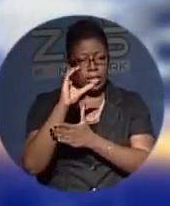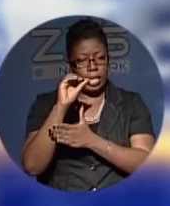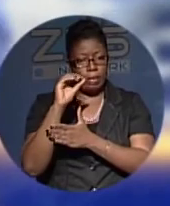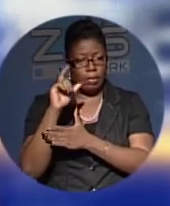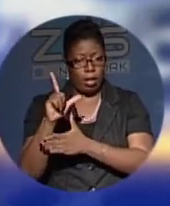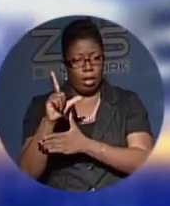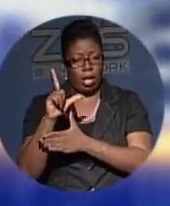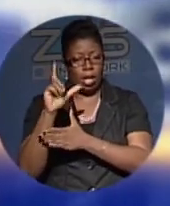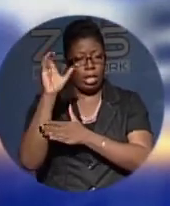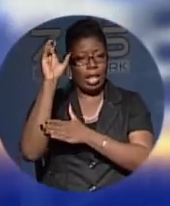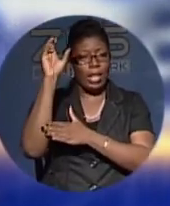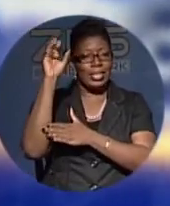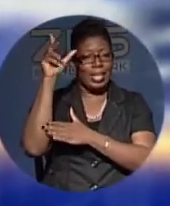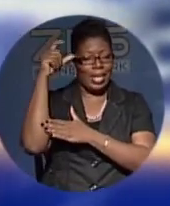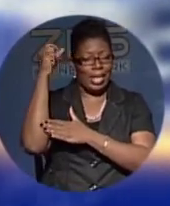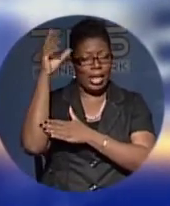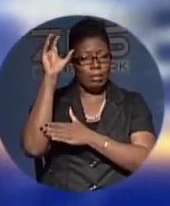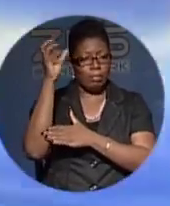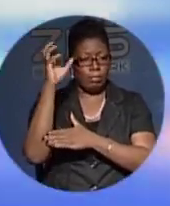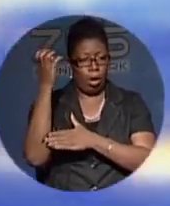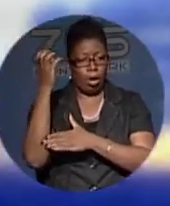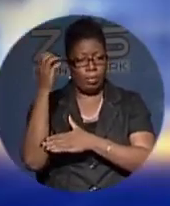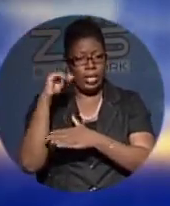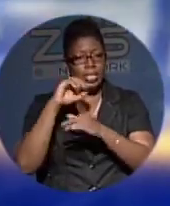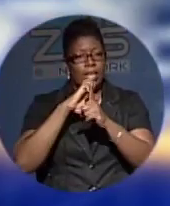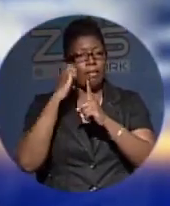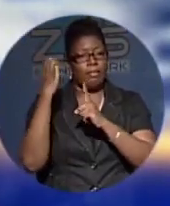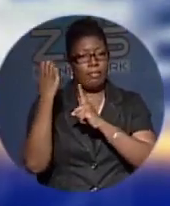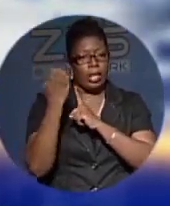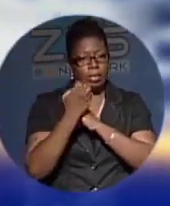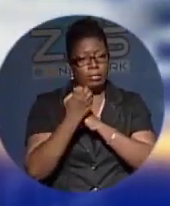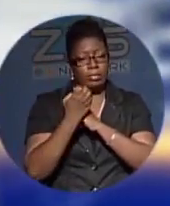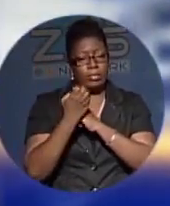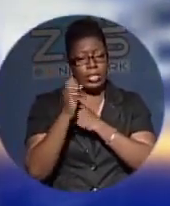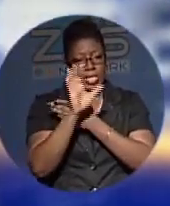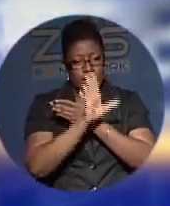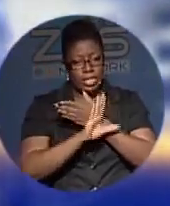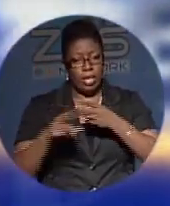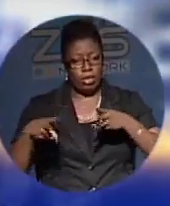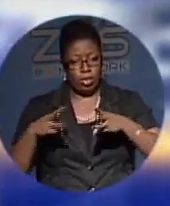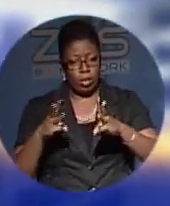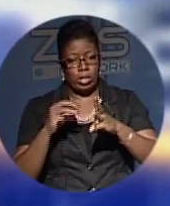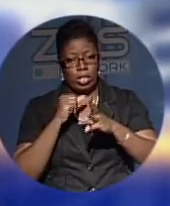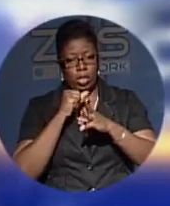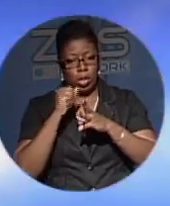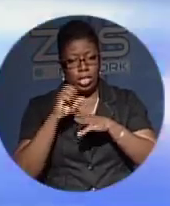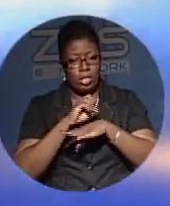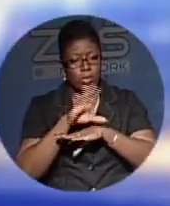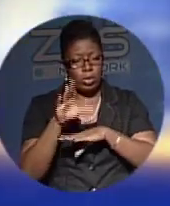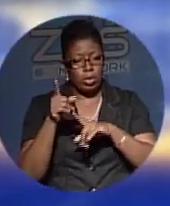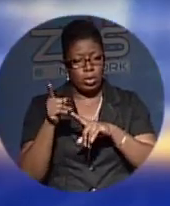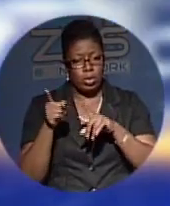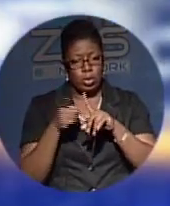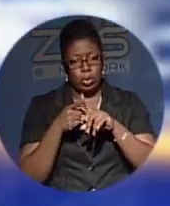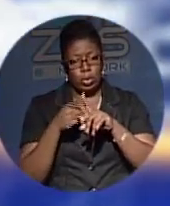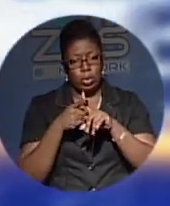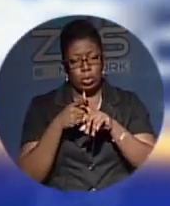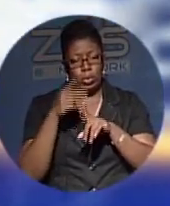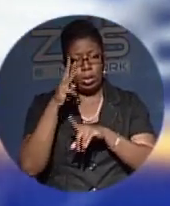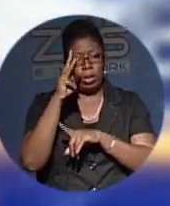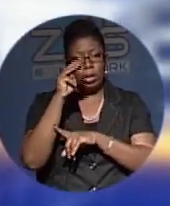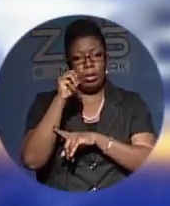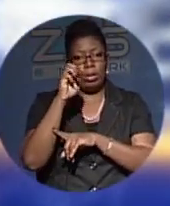in order for it to be conducted in an environmentally safe manner so the public would not experience exposure to dormant mercury settling in